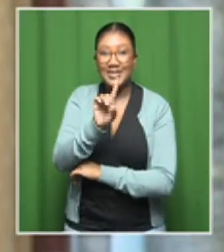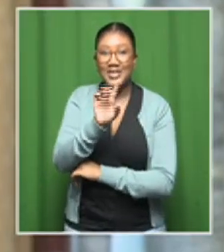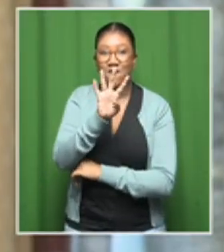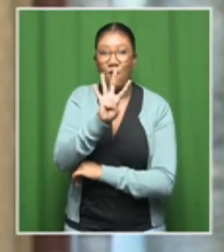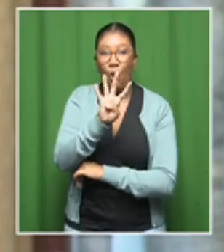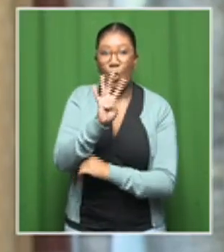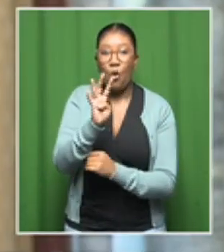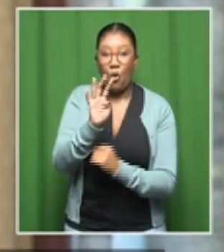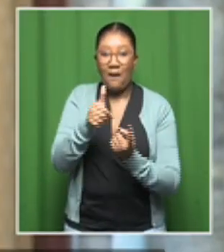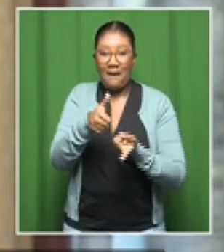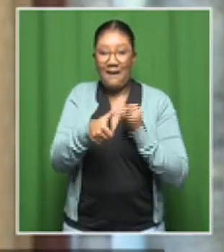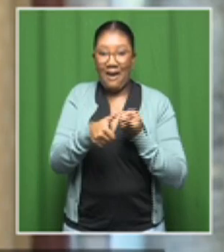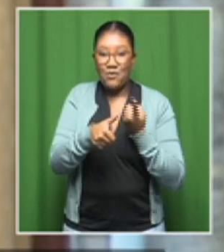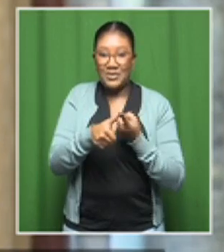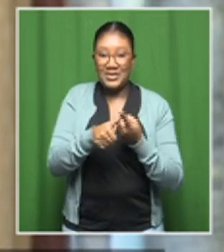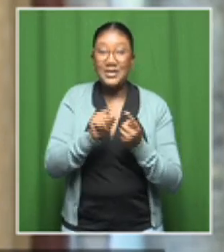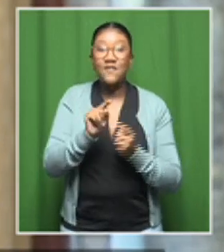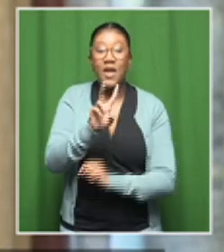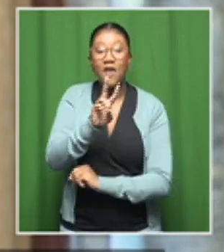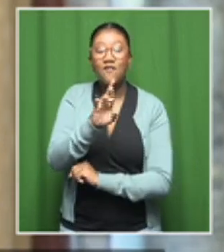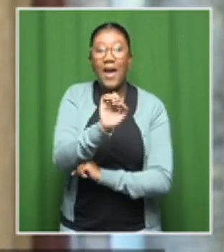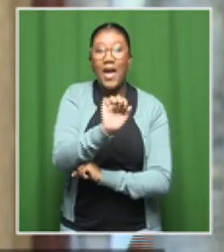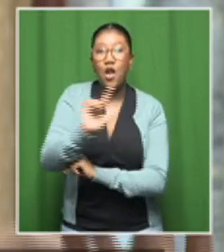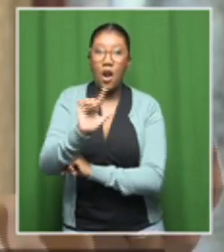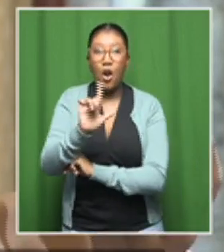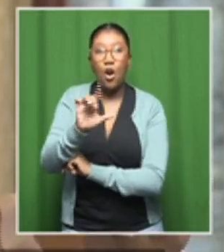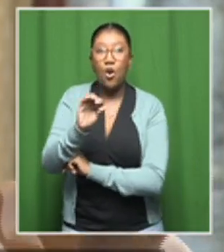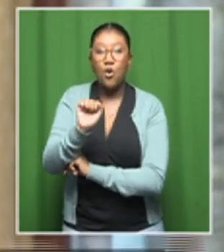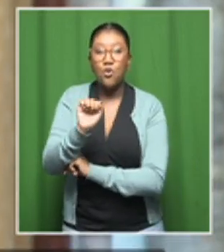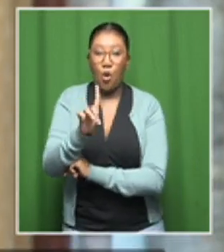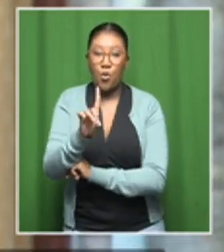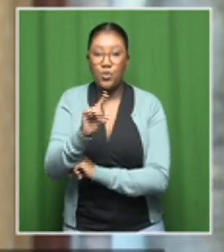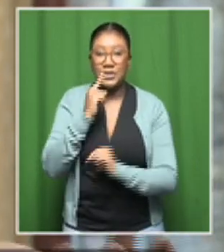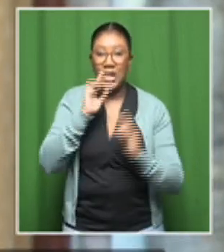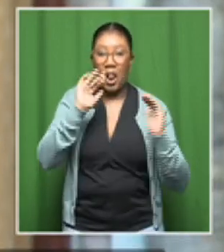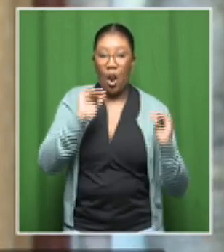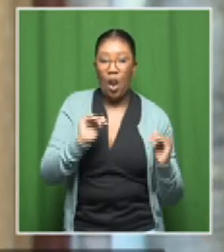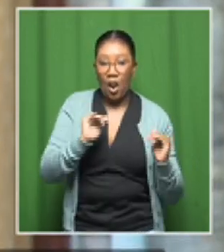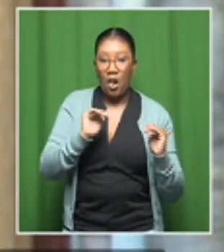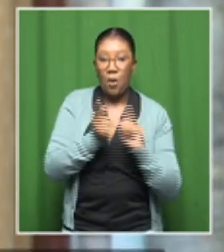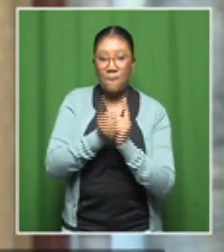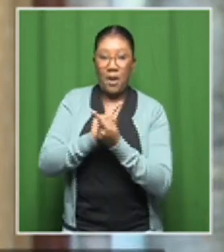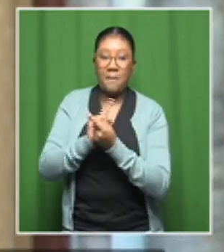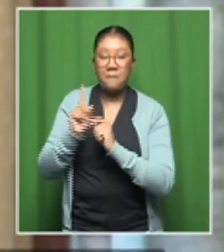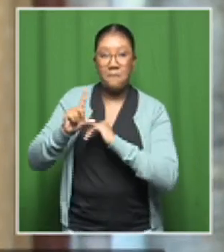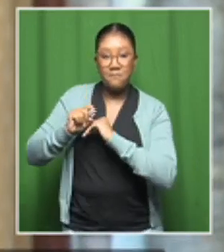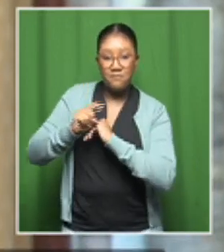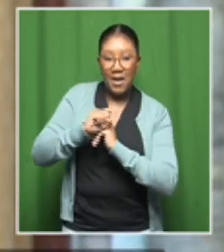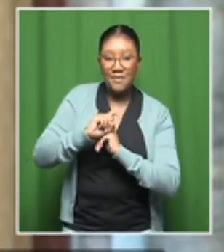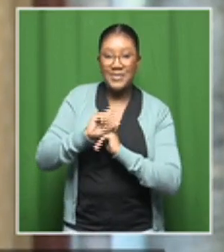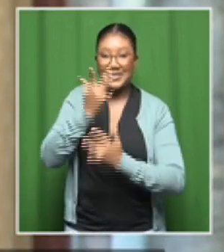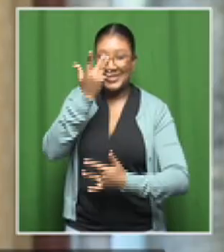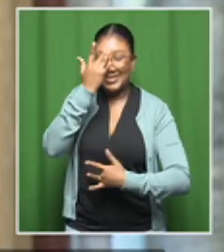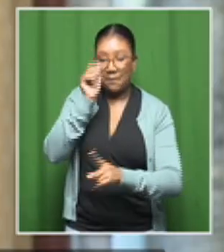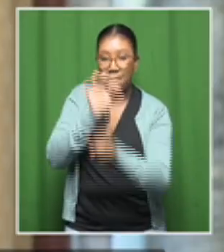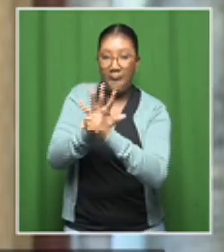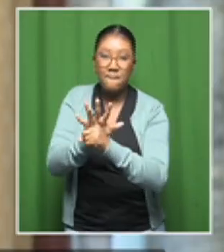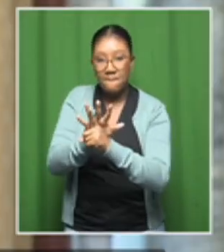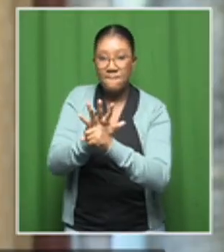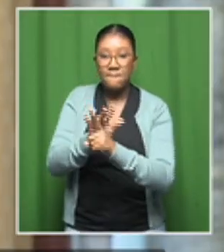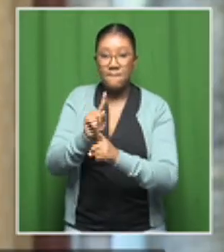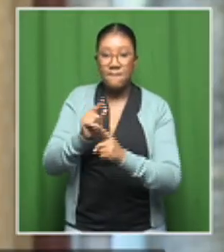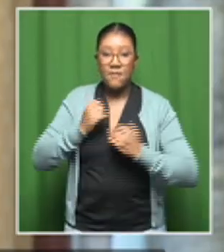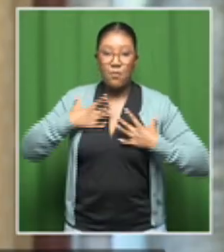strong suggestive evidence that these infections actually cause harm to the immune system and then the other